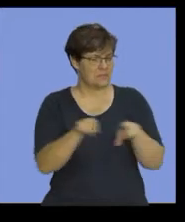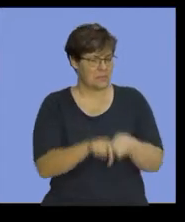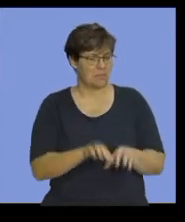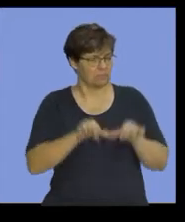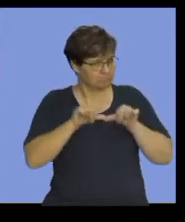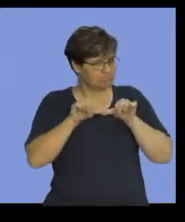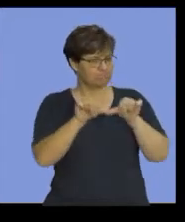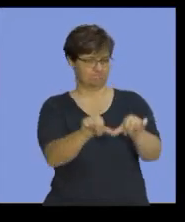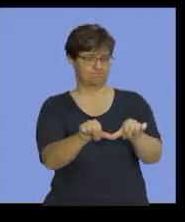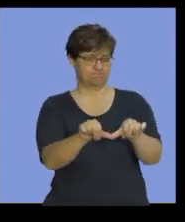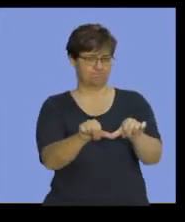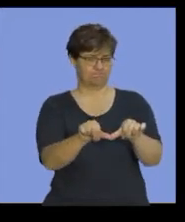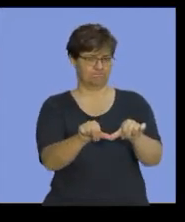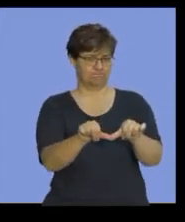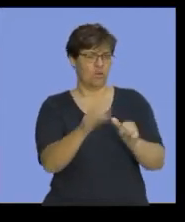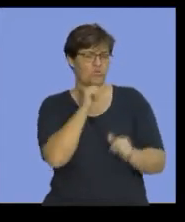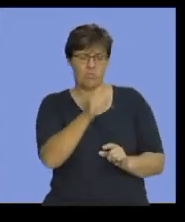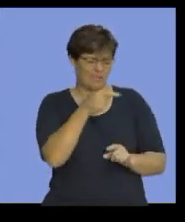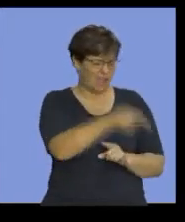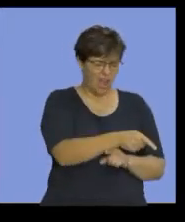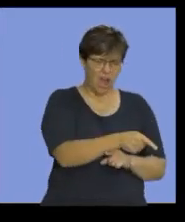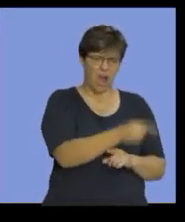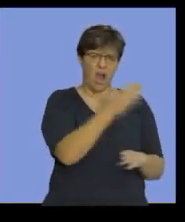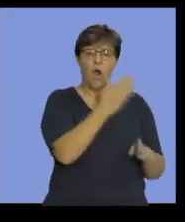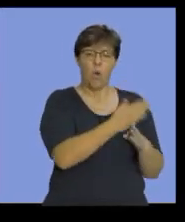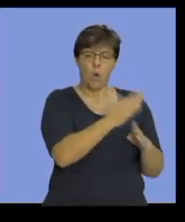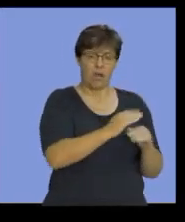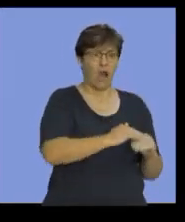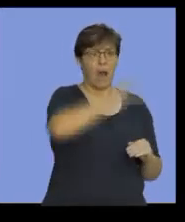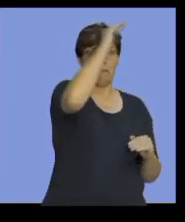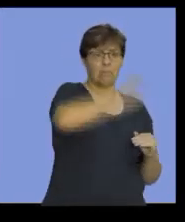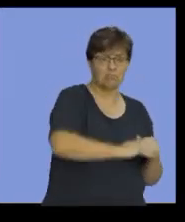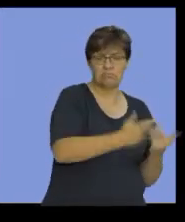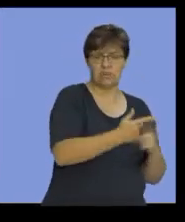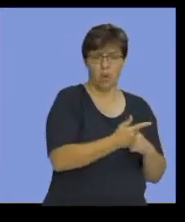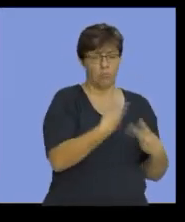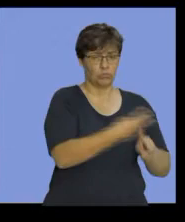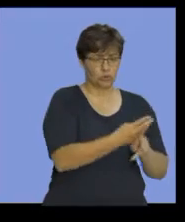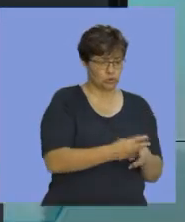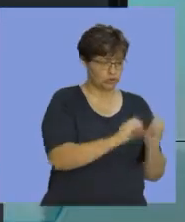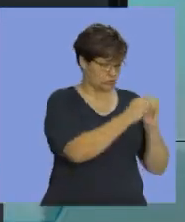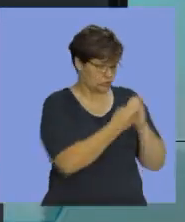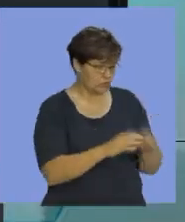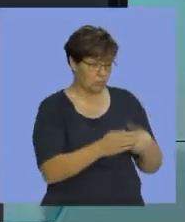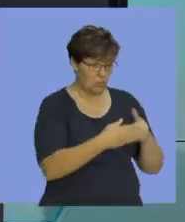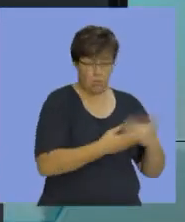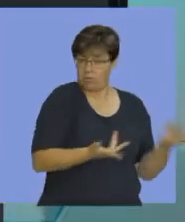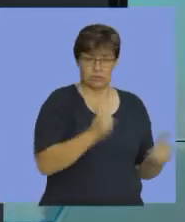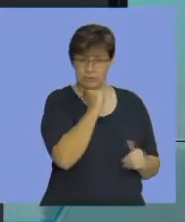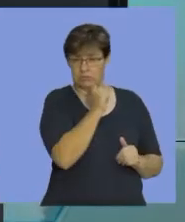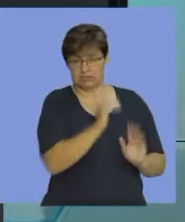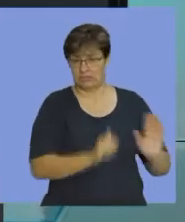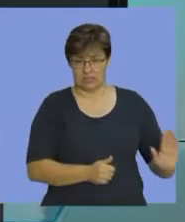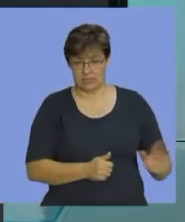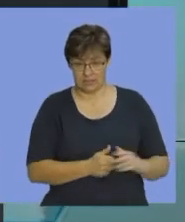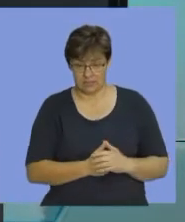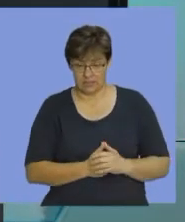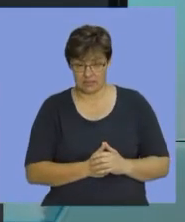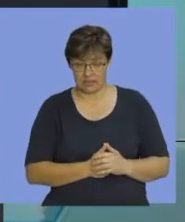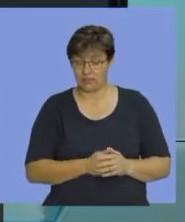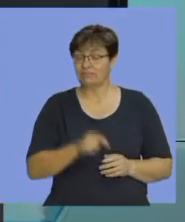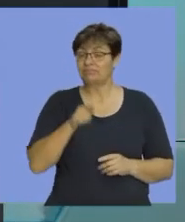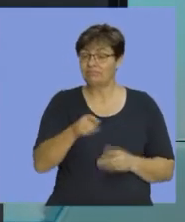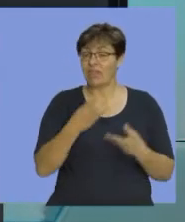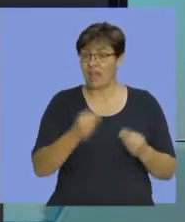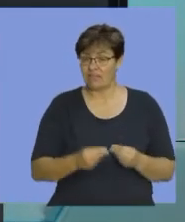And in this category of